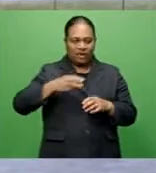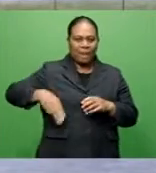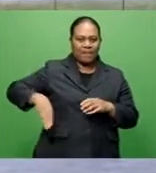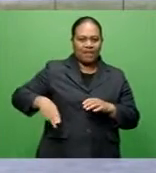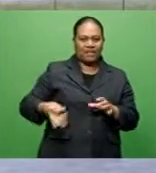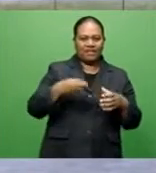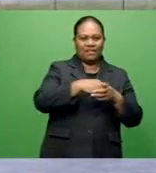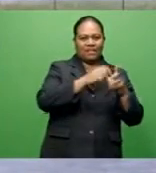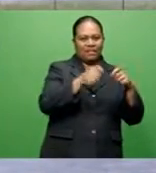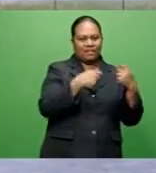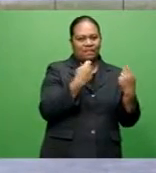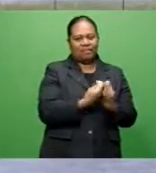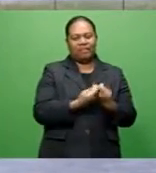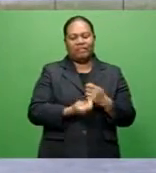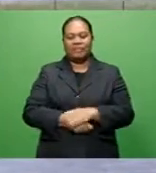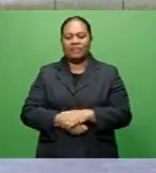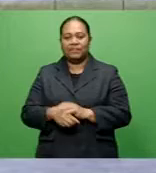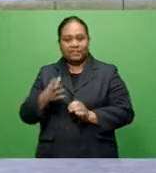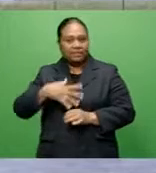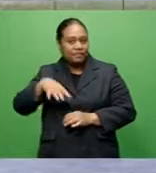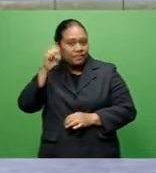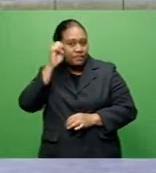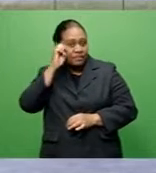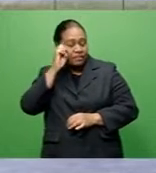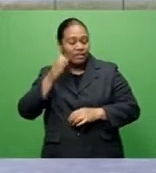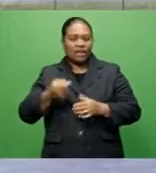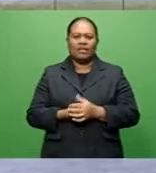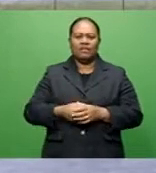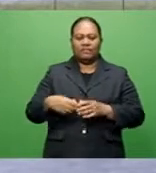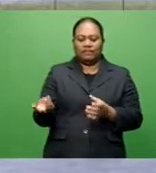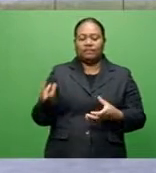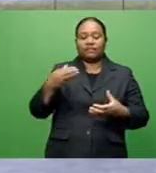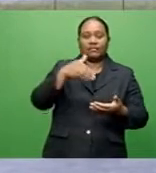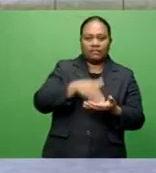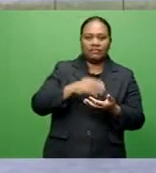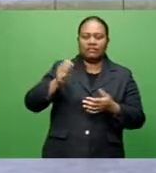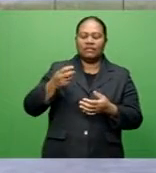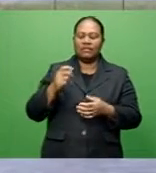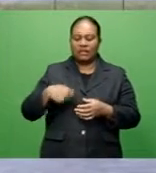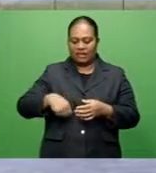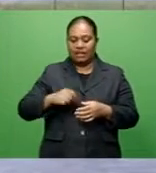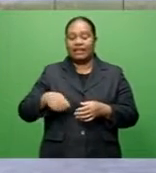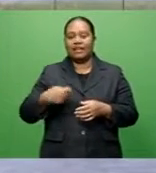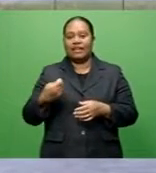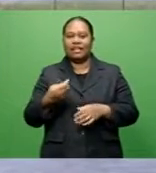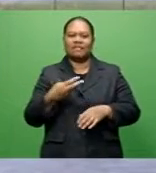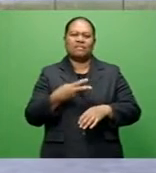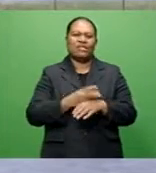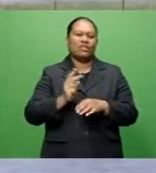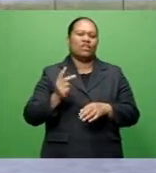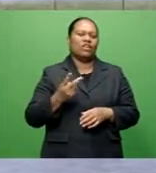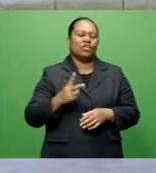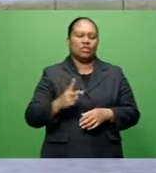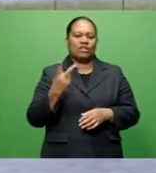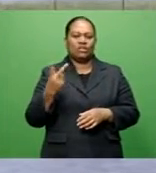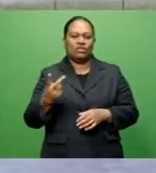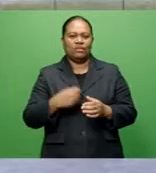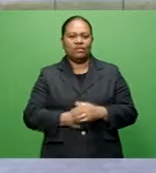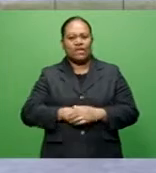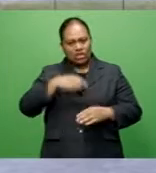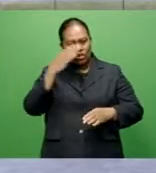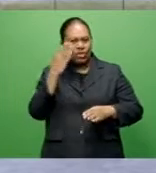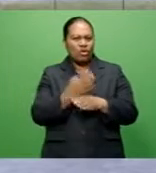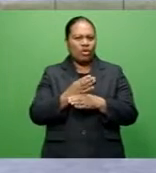coach Jenny Brazel expected to arrive on the 22nd of this month, Neters will be putting in the hard yards with the hope of